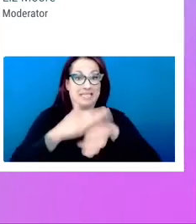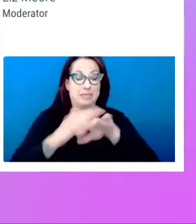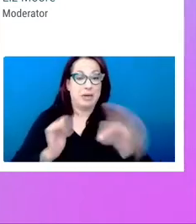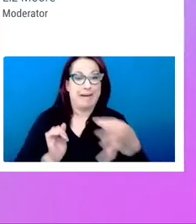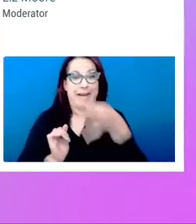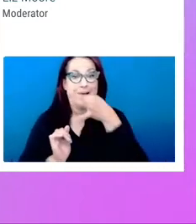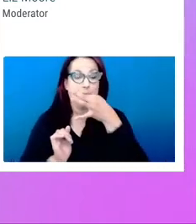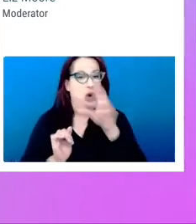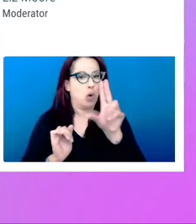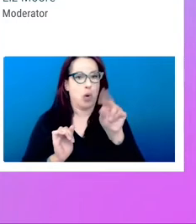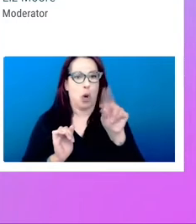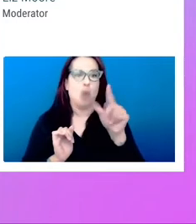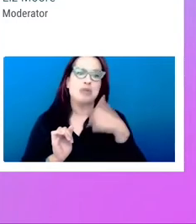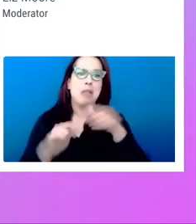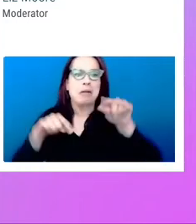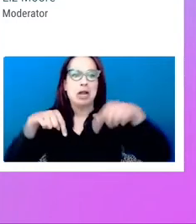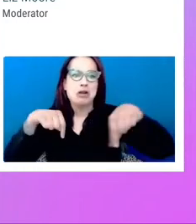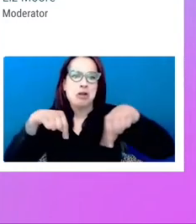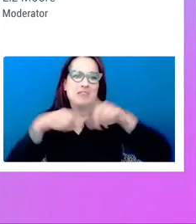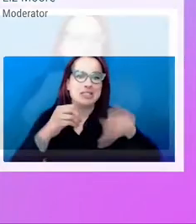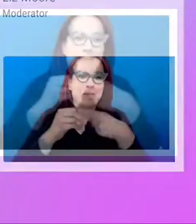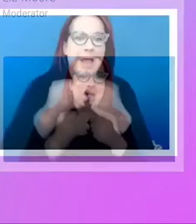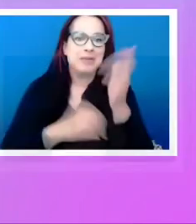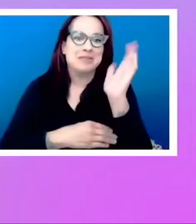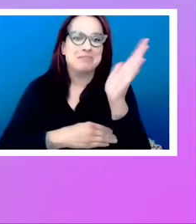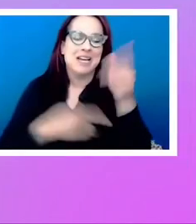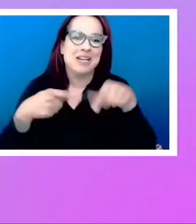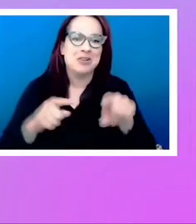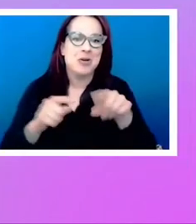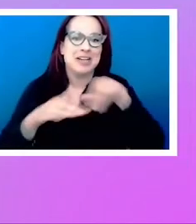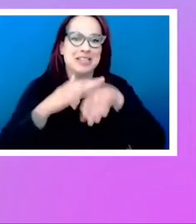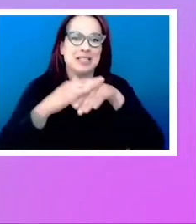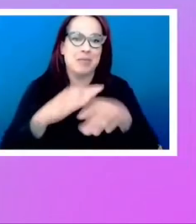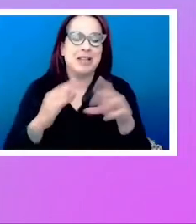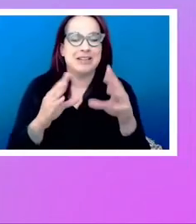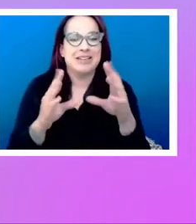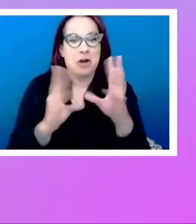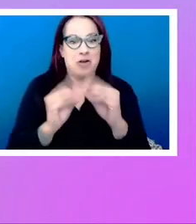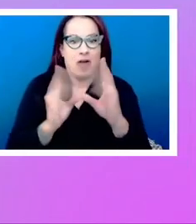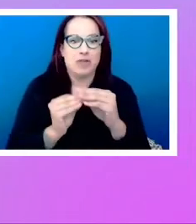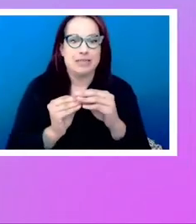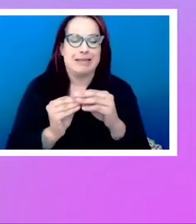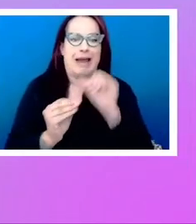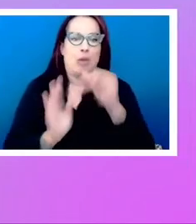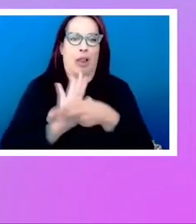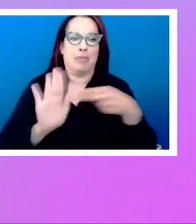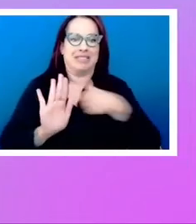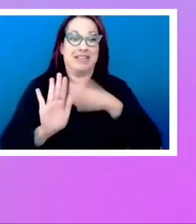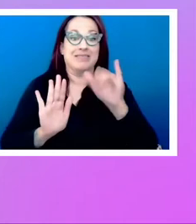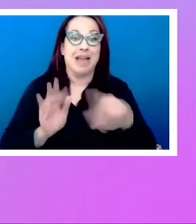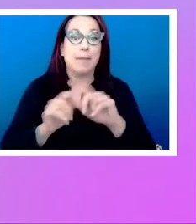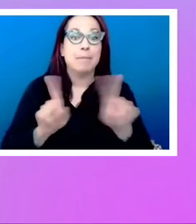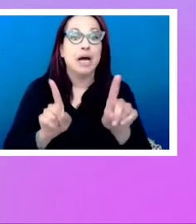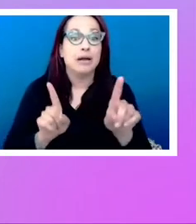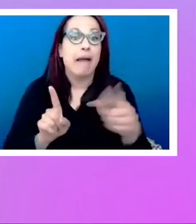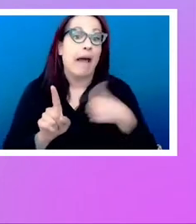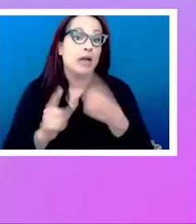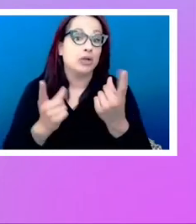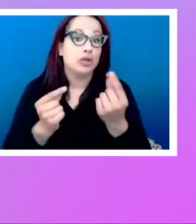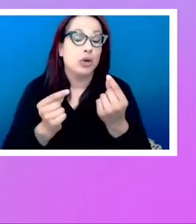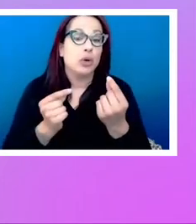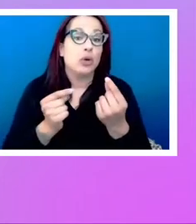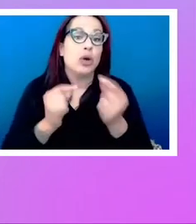speaking at an accessibility conference. That's certainly not something that I claim to be. What I am is a web developer and a writer who cares about